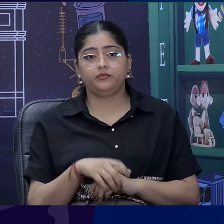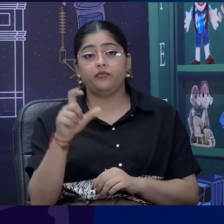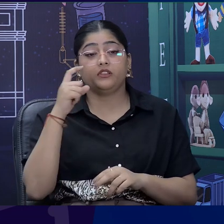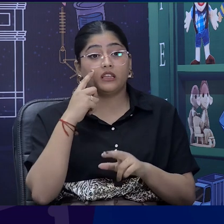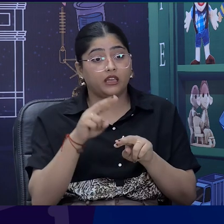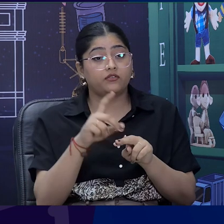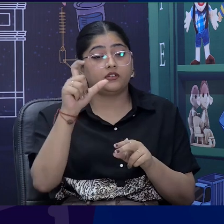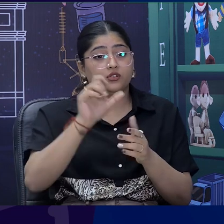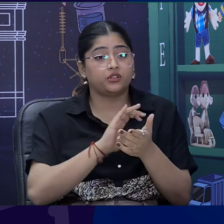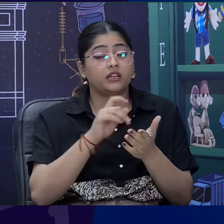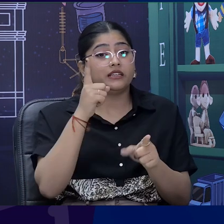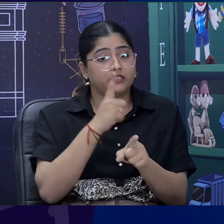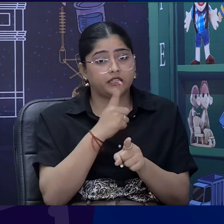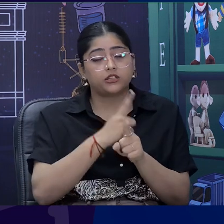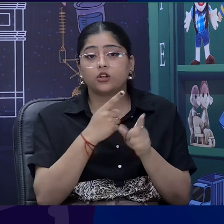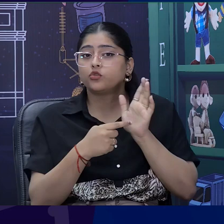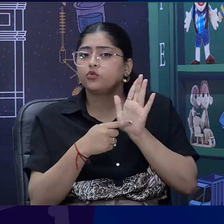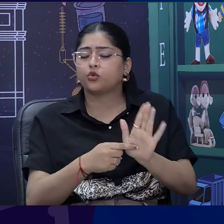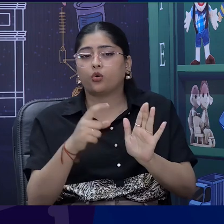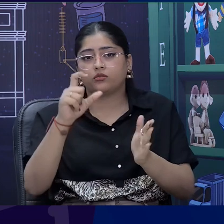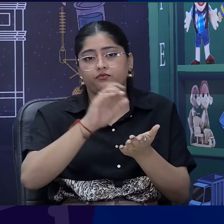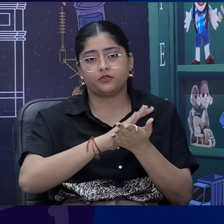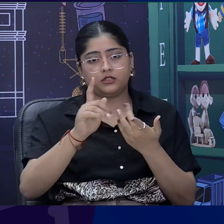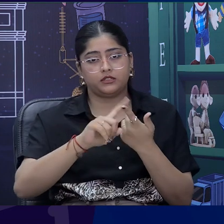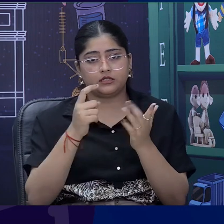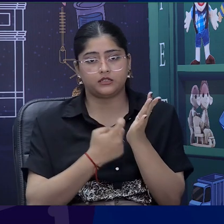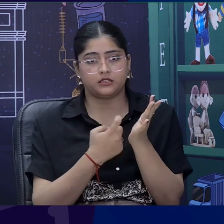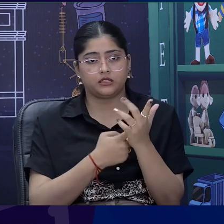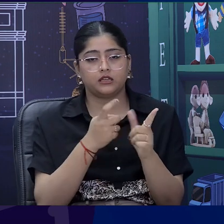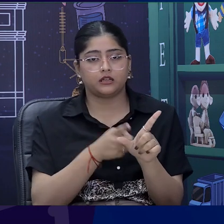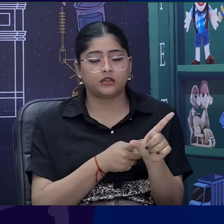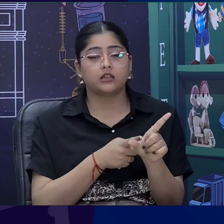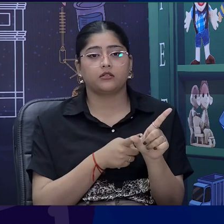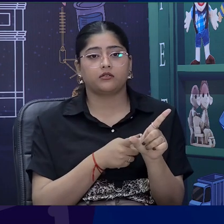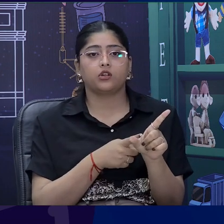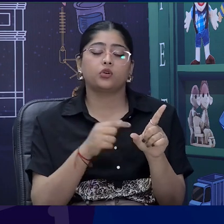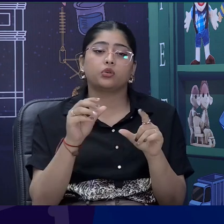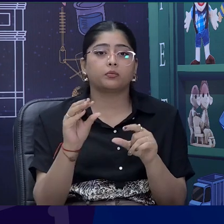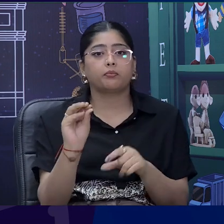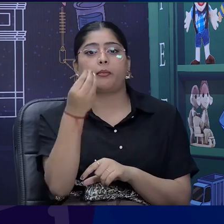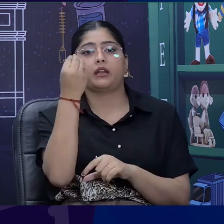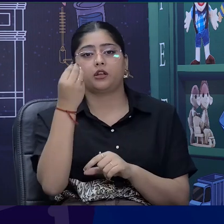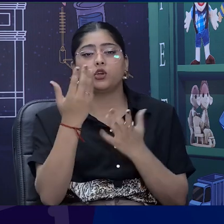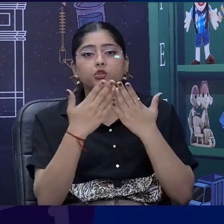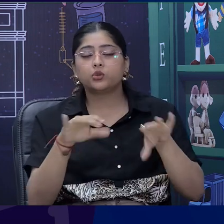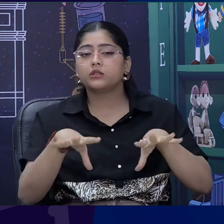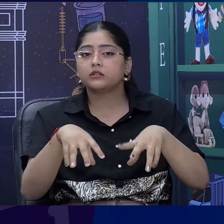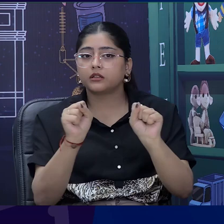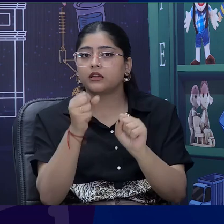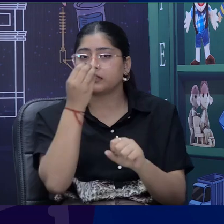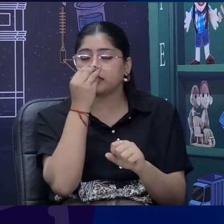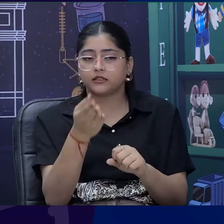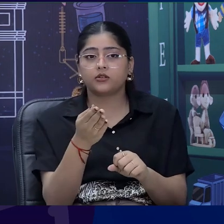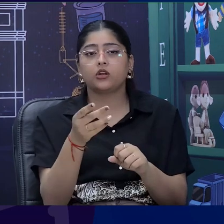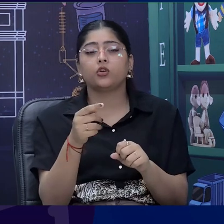amazing experience for the children. So, teacher should explore these things and bring real cherries for them. So, they